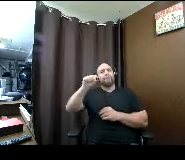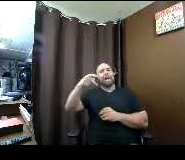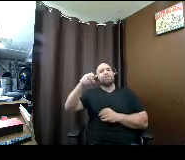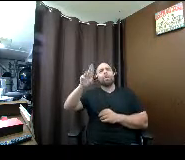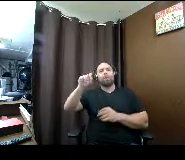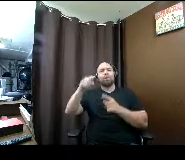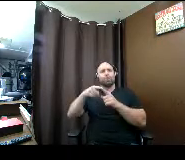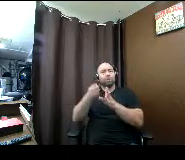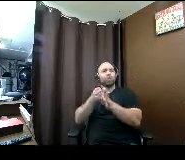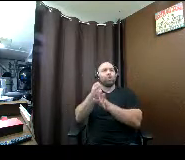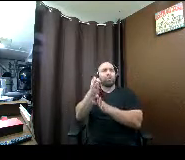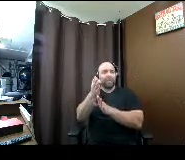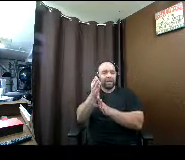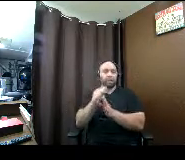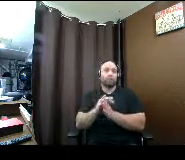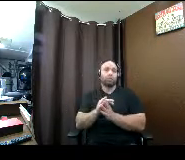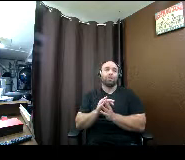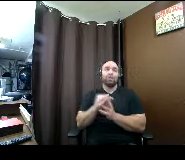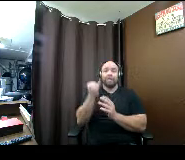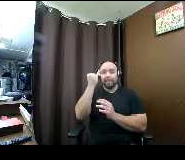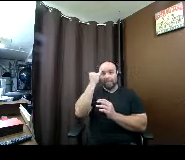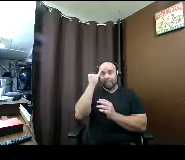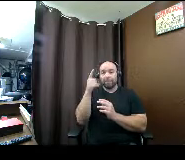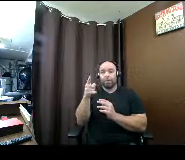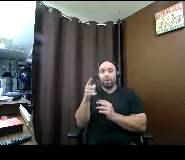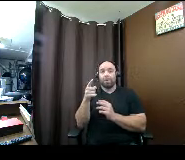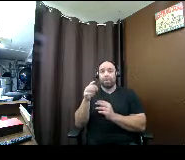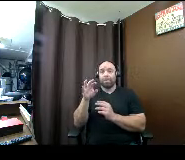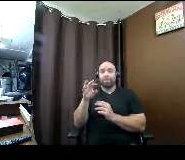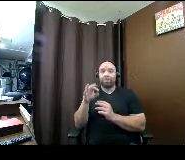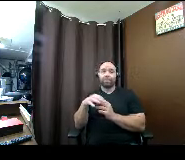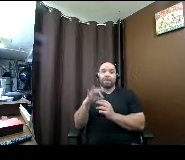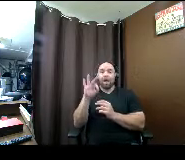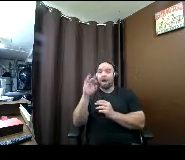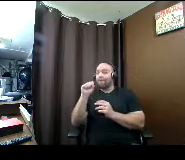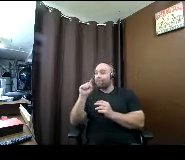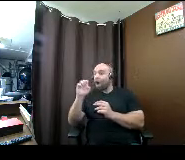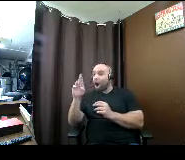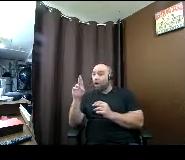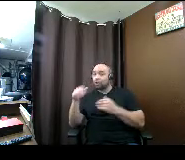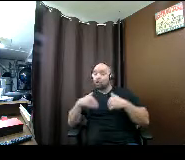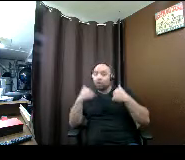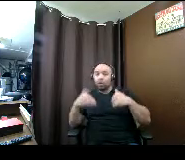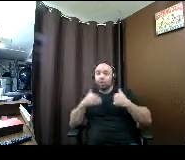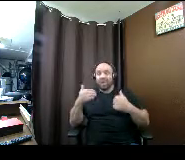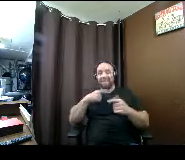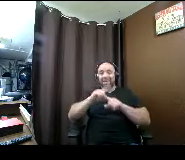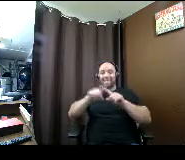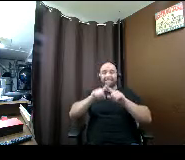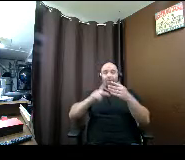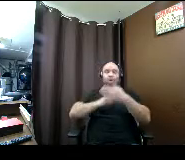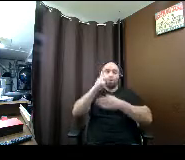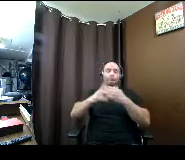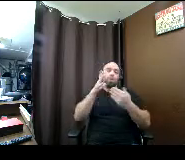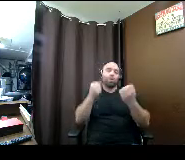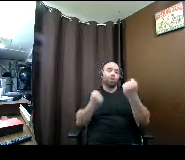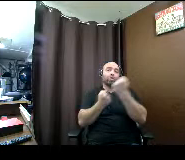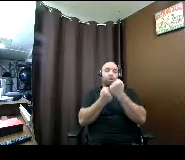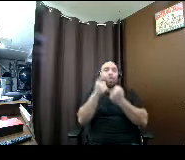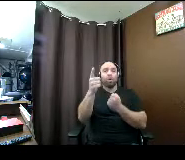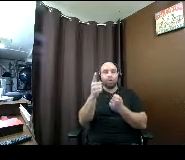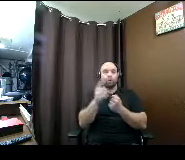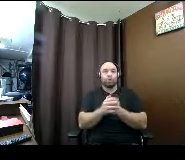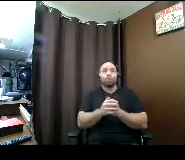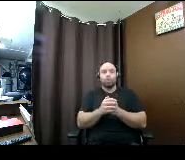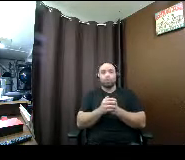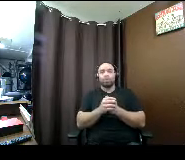if you are a foster youth we have different programs to support you through this pathway and if you get stuck at all